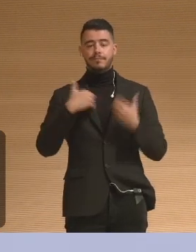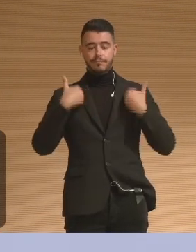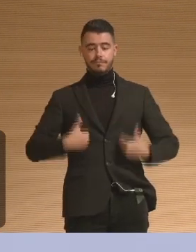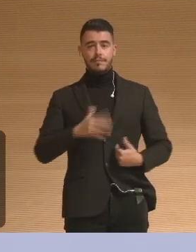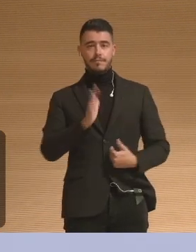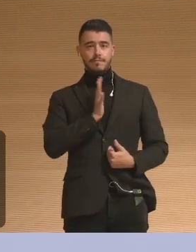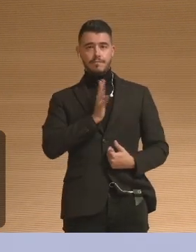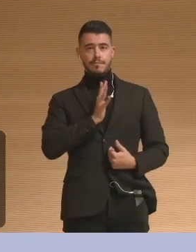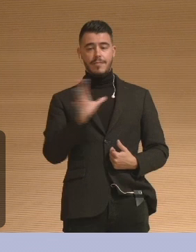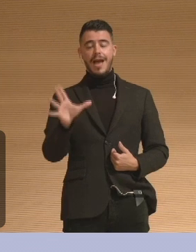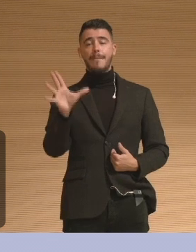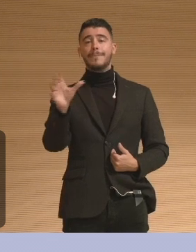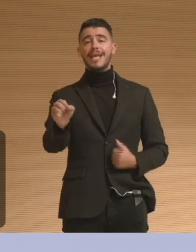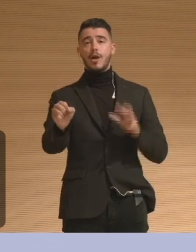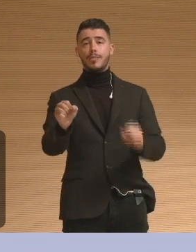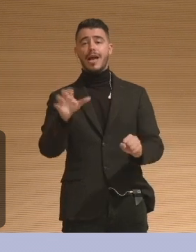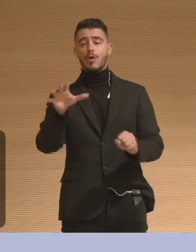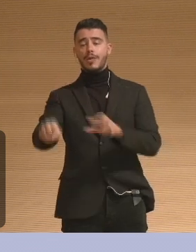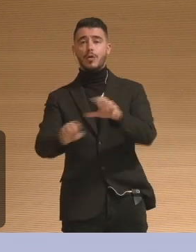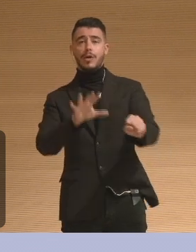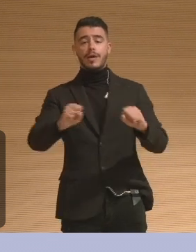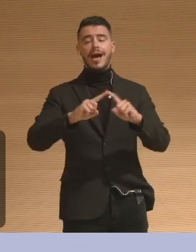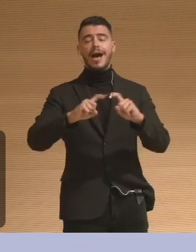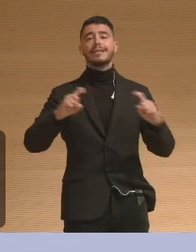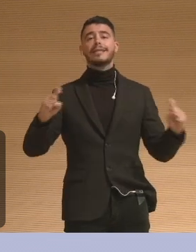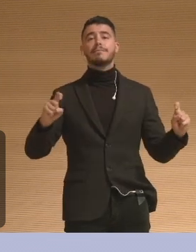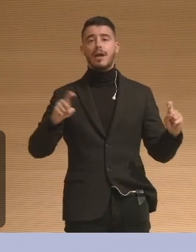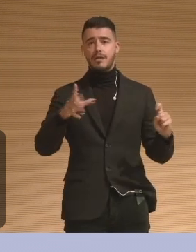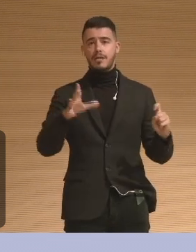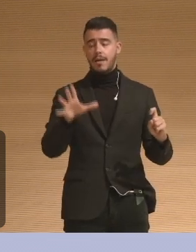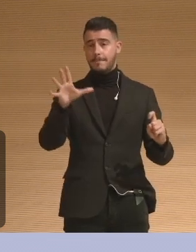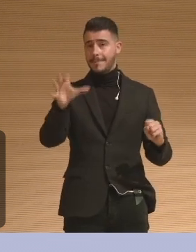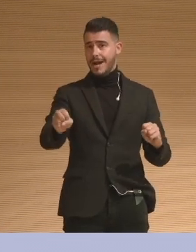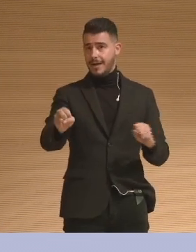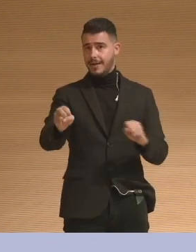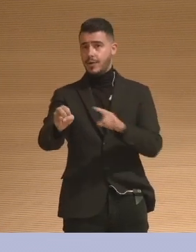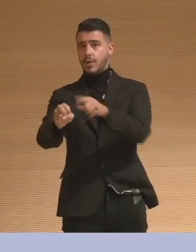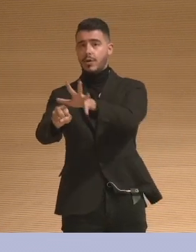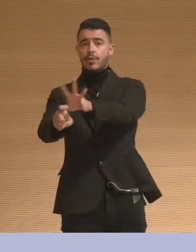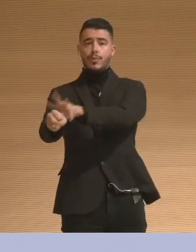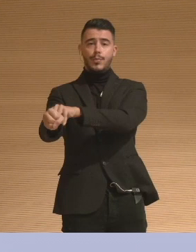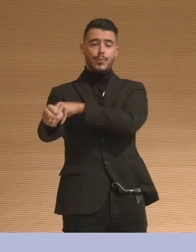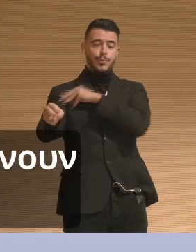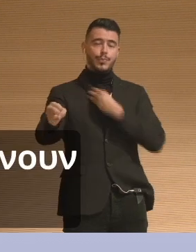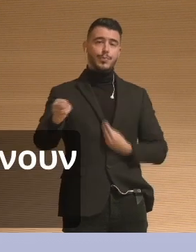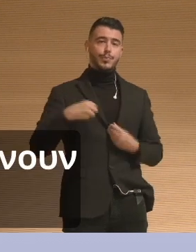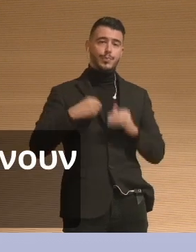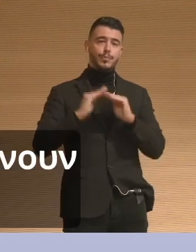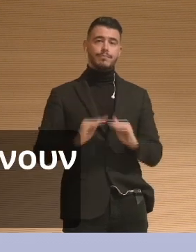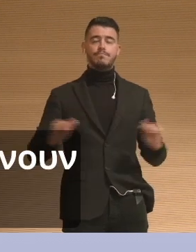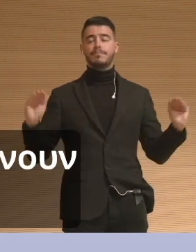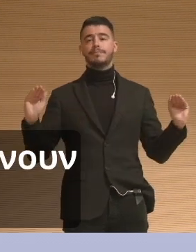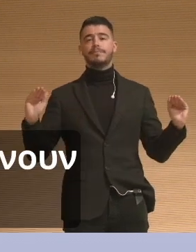and the calming centers in the human brain and our emotional states. These